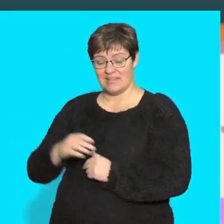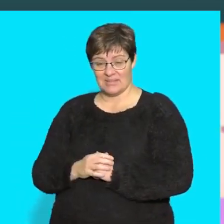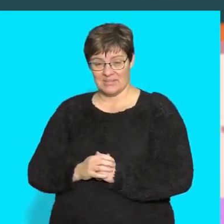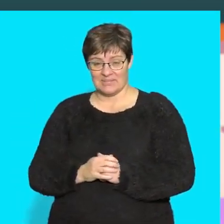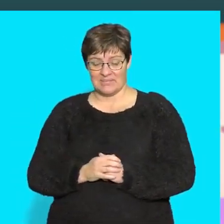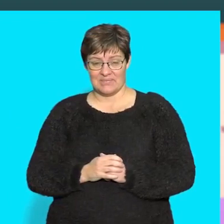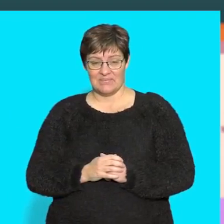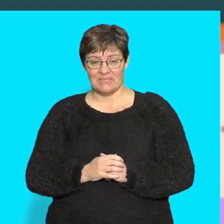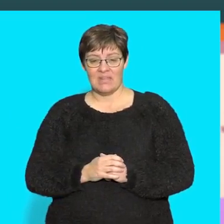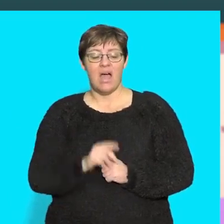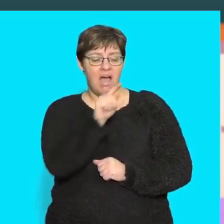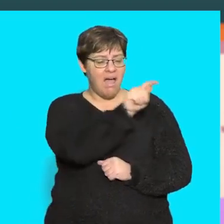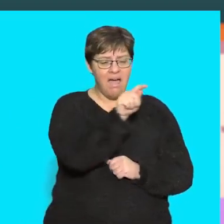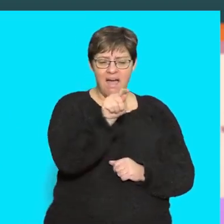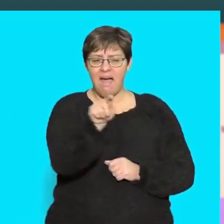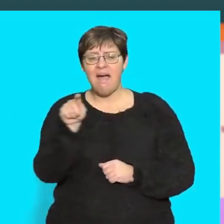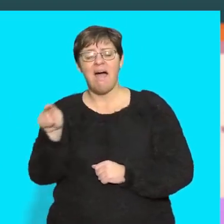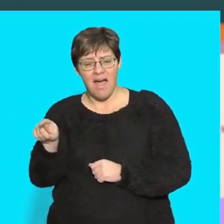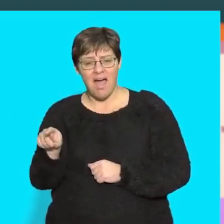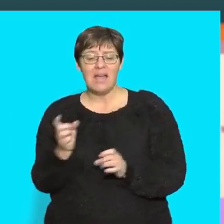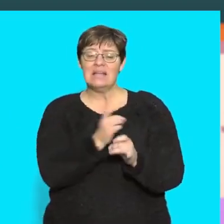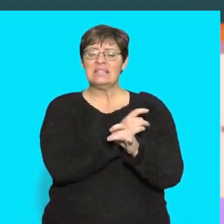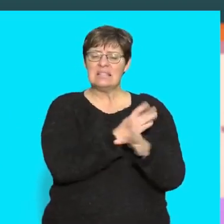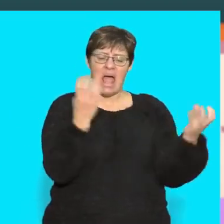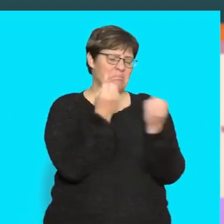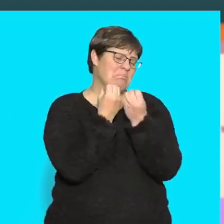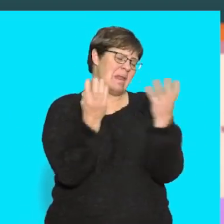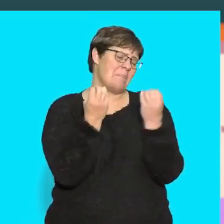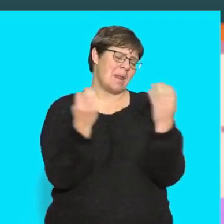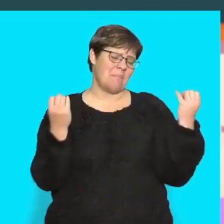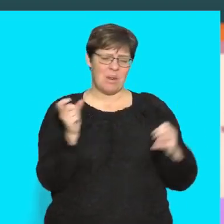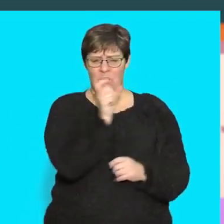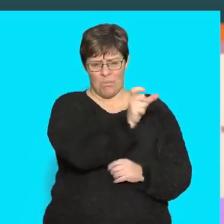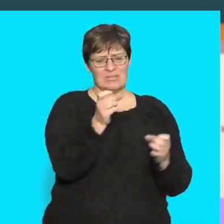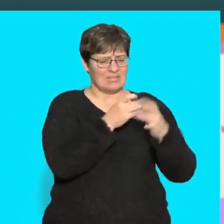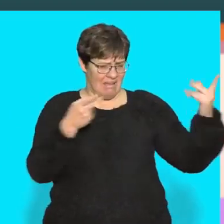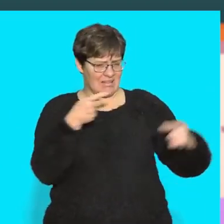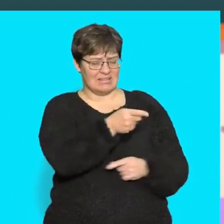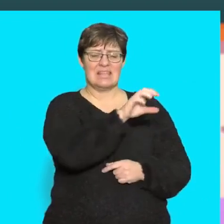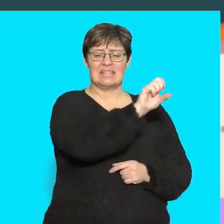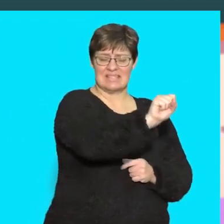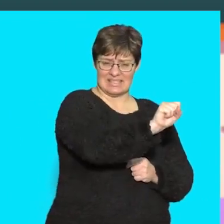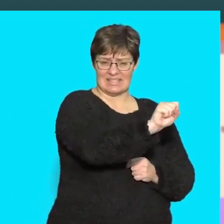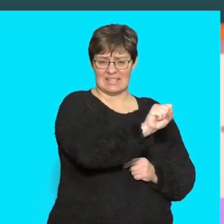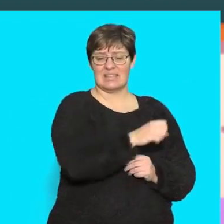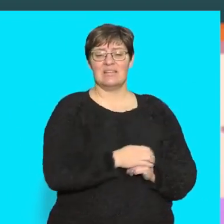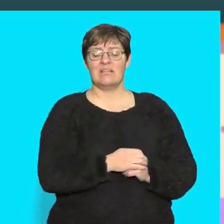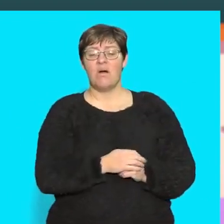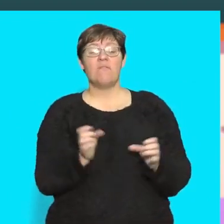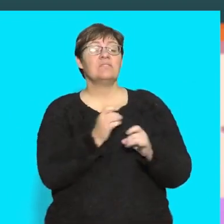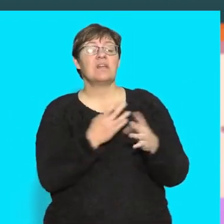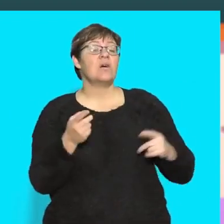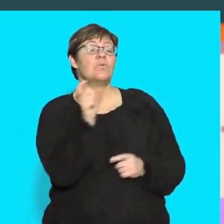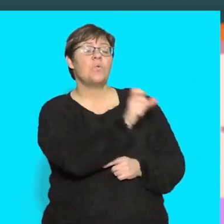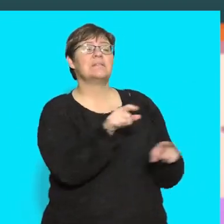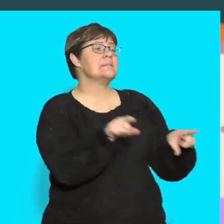We hear these sounds at the beginning of many words. We can hear the s sound at the beginning